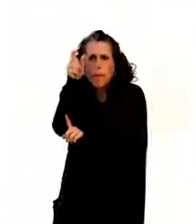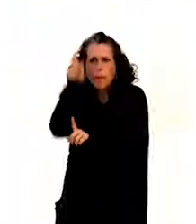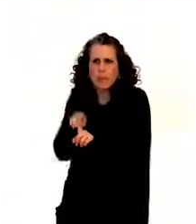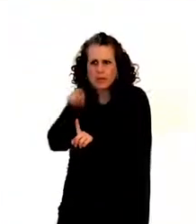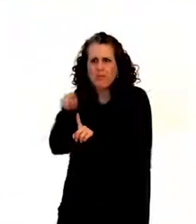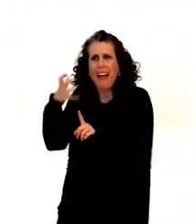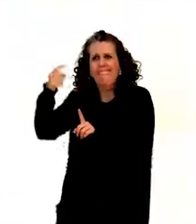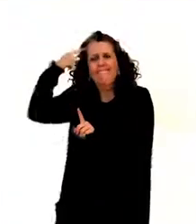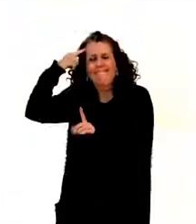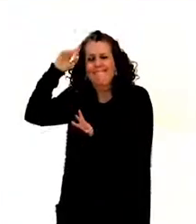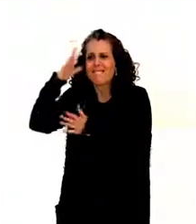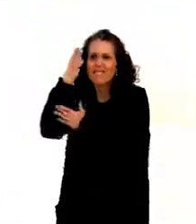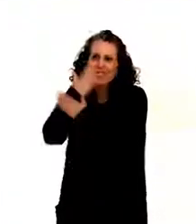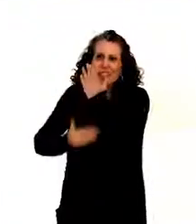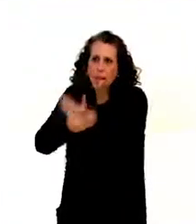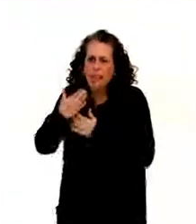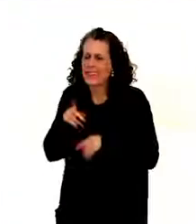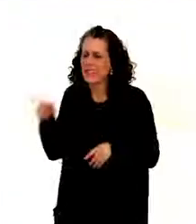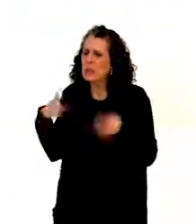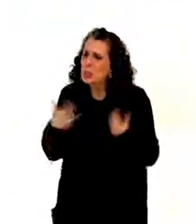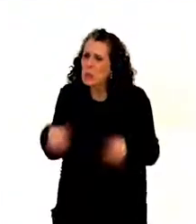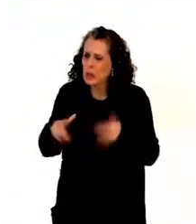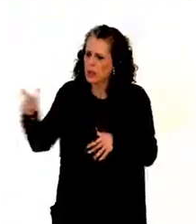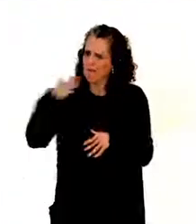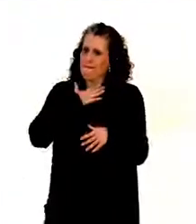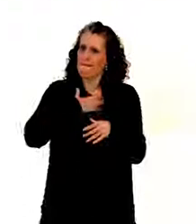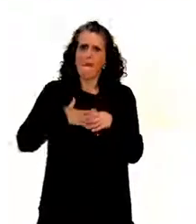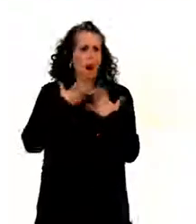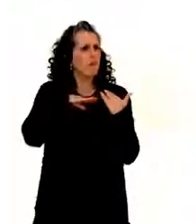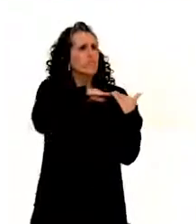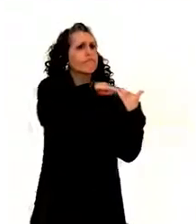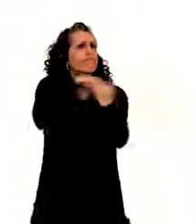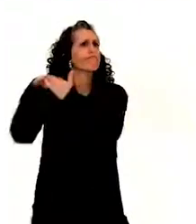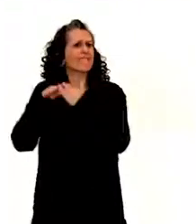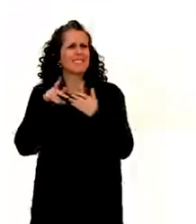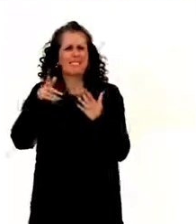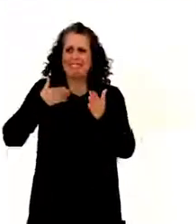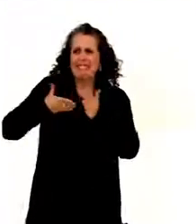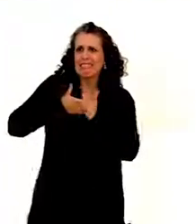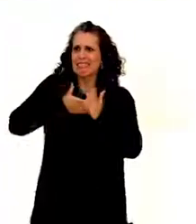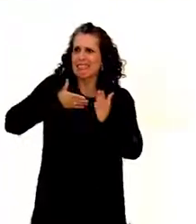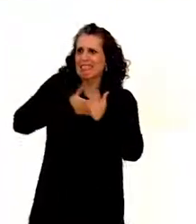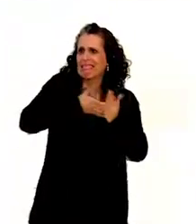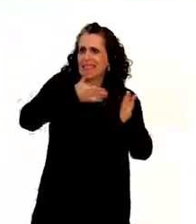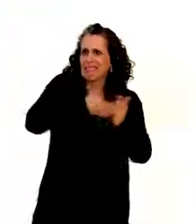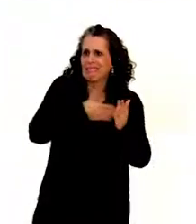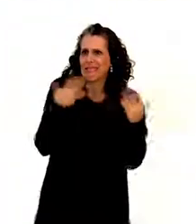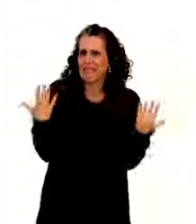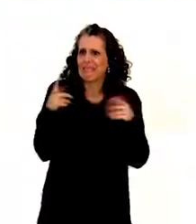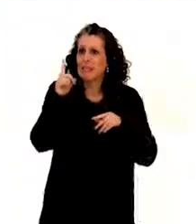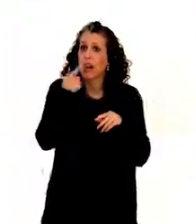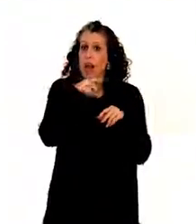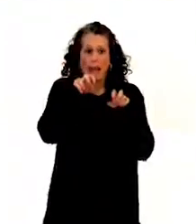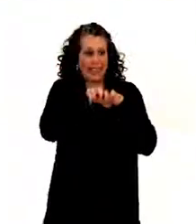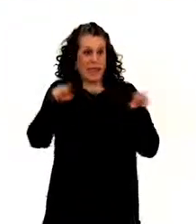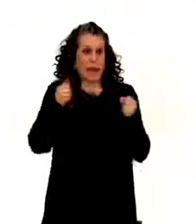really facing challenges how to participate on an equal basis with others. Because committee, as a committee of many